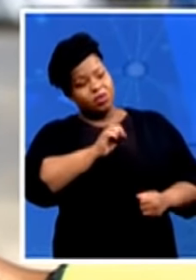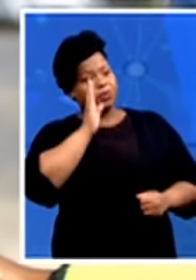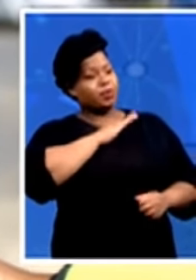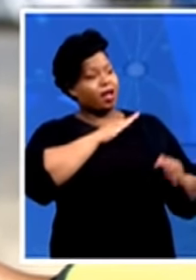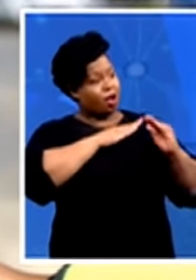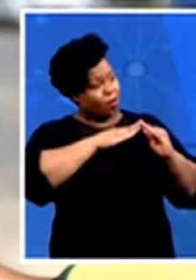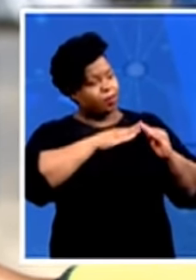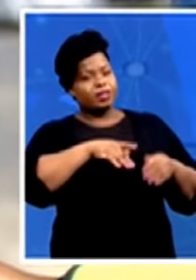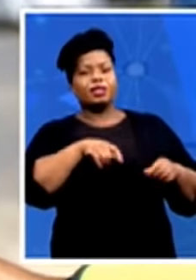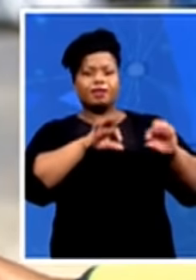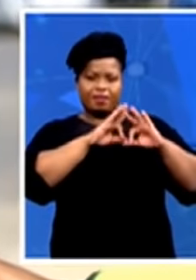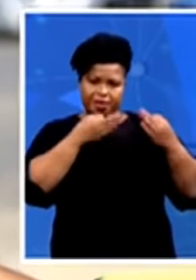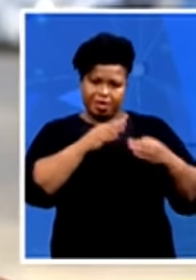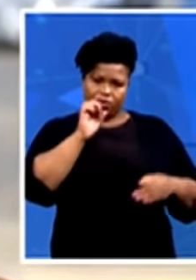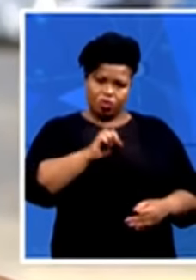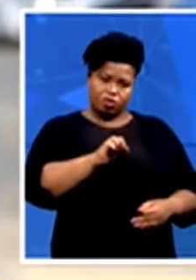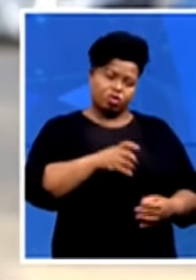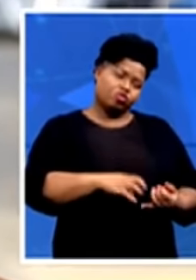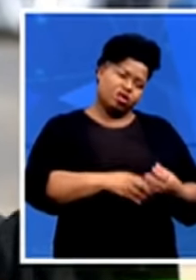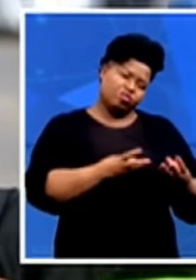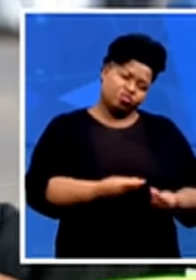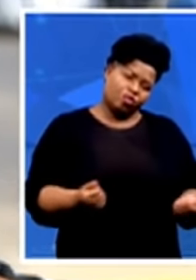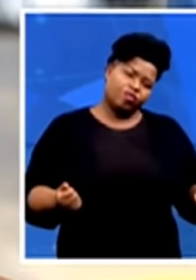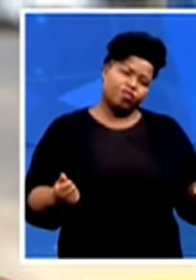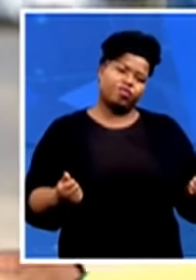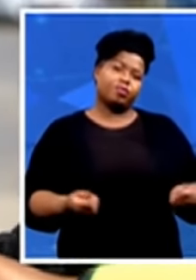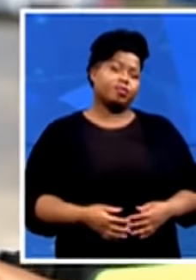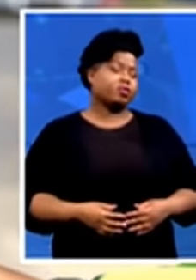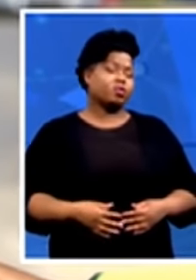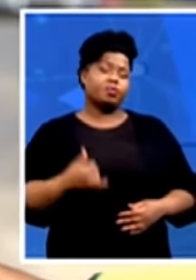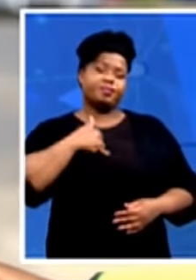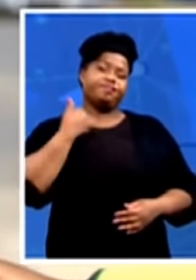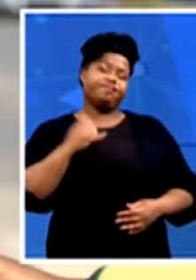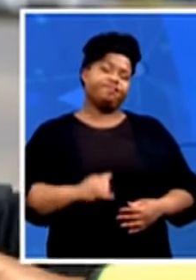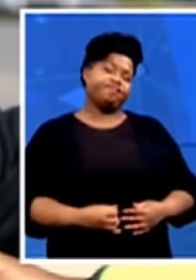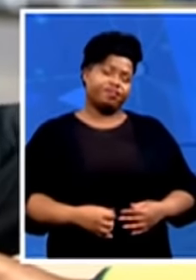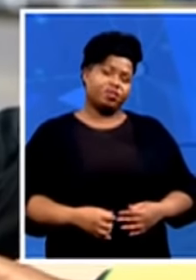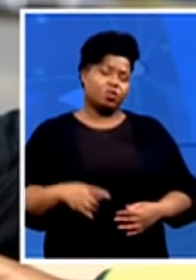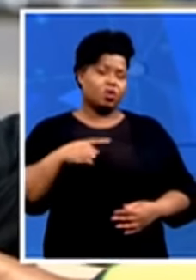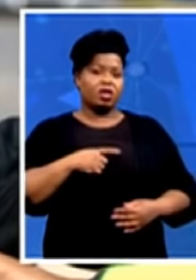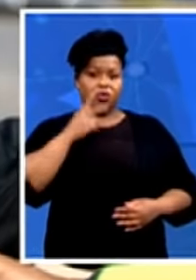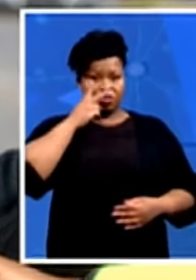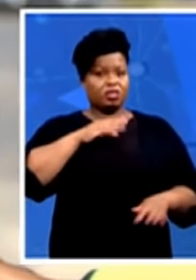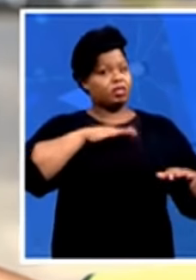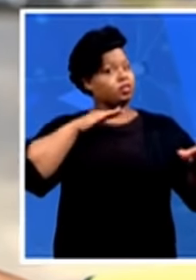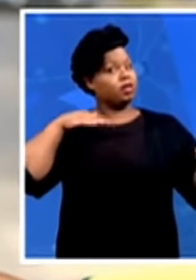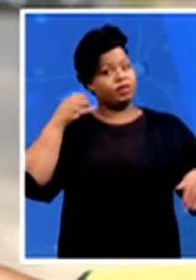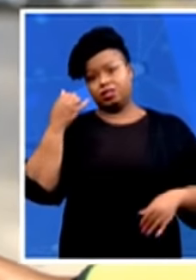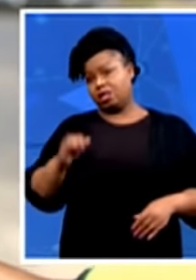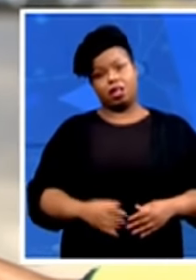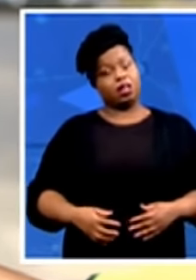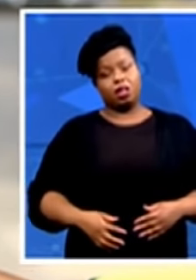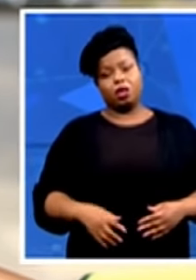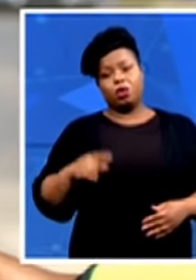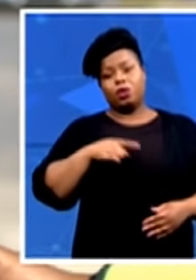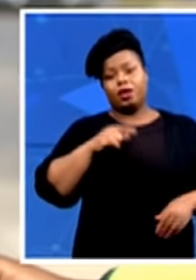out or sort him out. So it's very painful. The traffic here is still suffering. People wait unnecessary hours